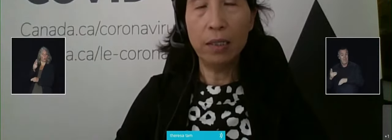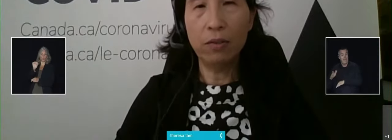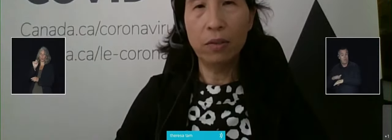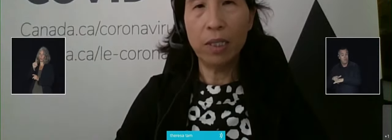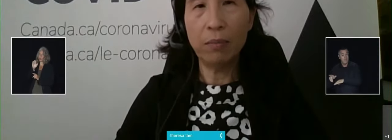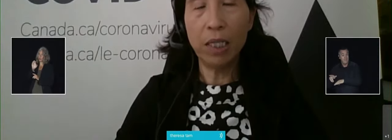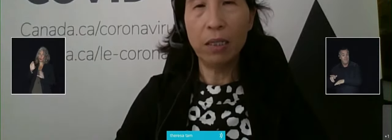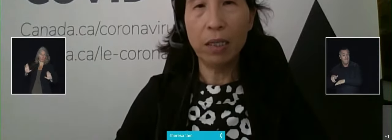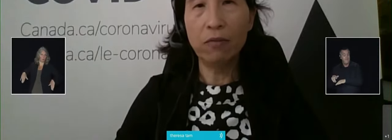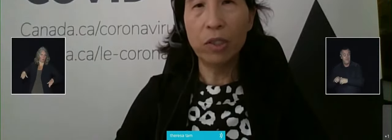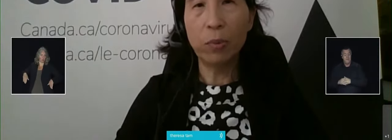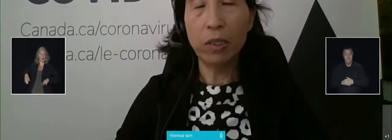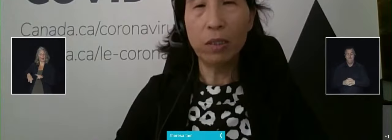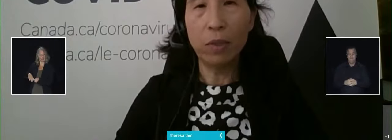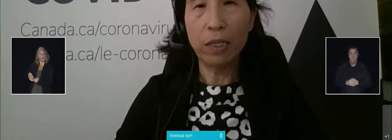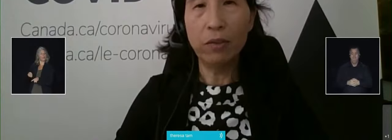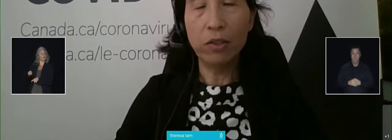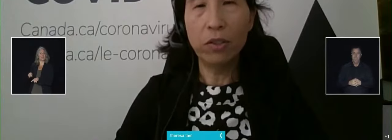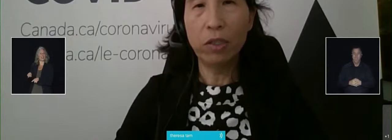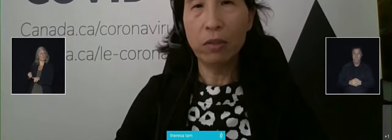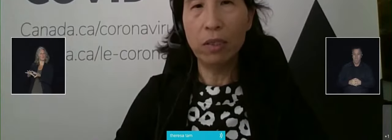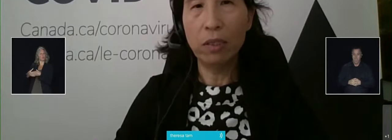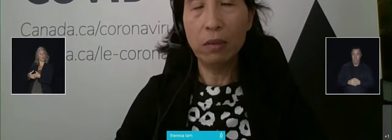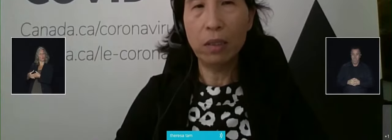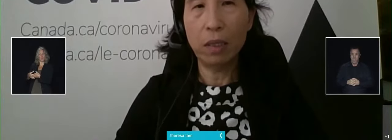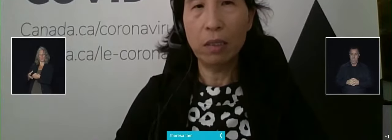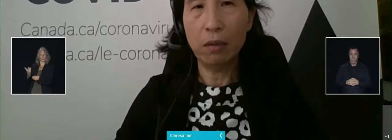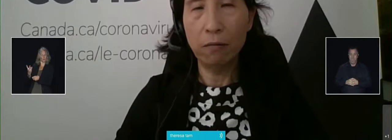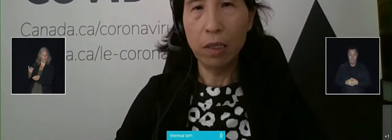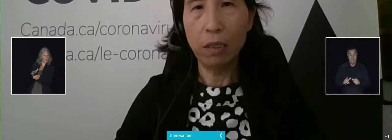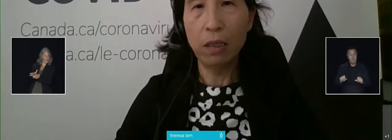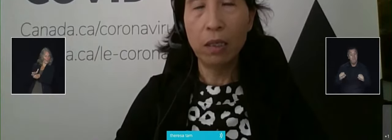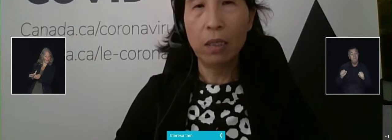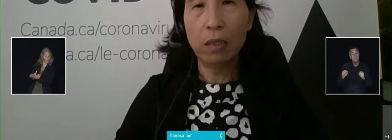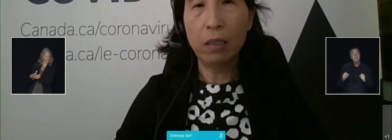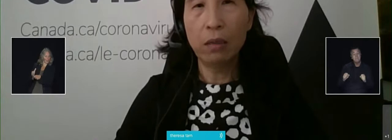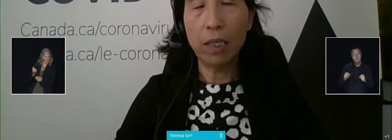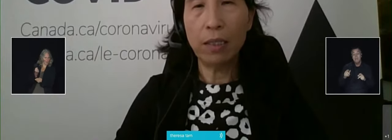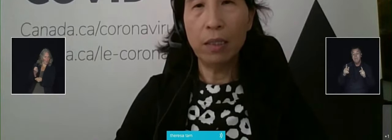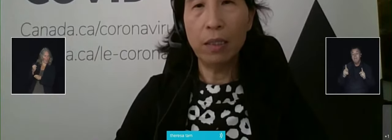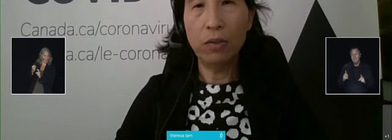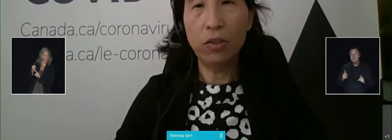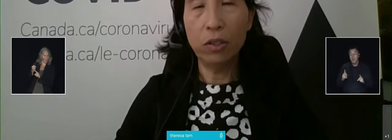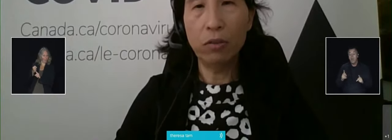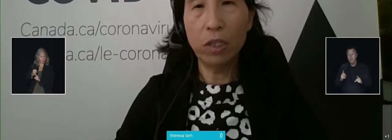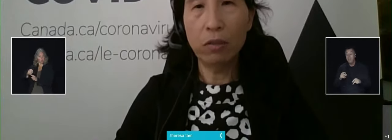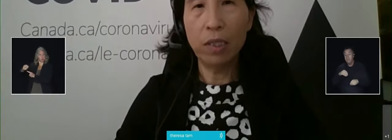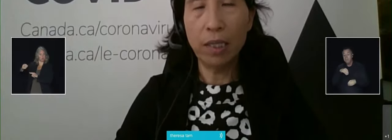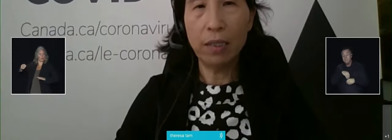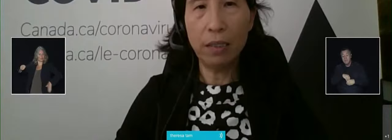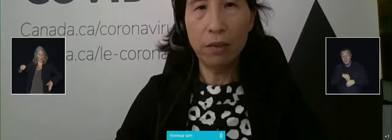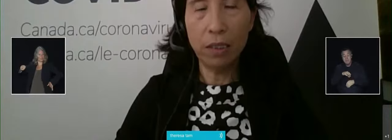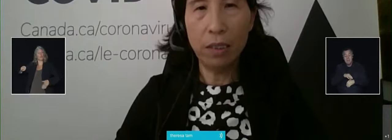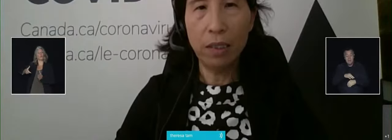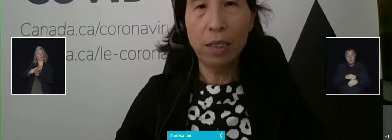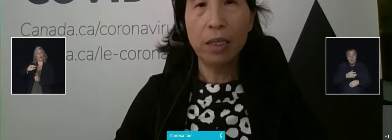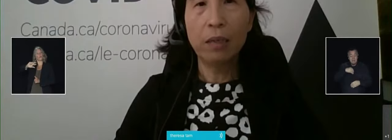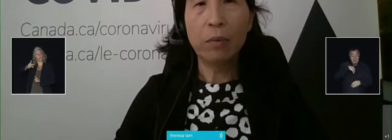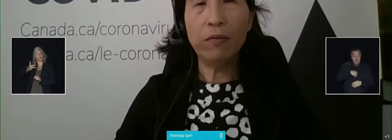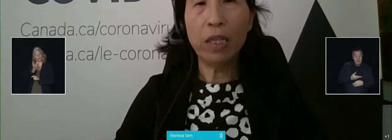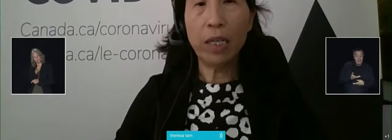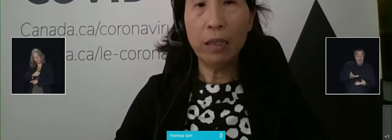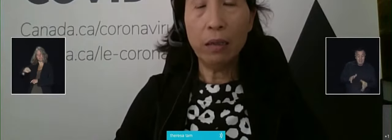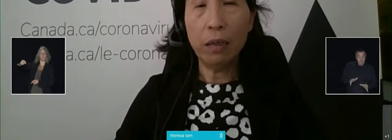This is a group that may not have responded well to two doses to start off with. So that's an additional dose in that series.